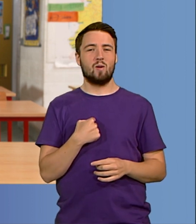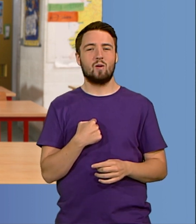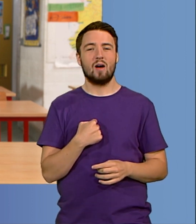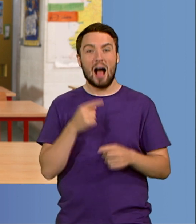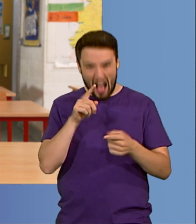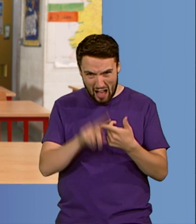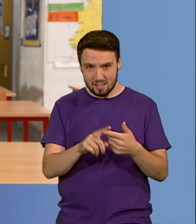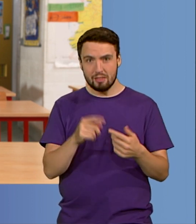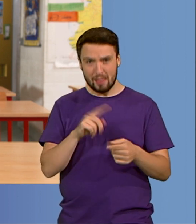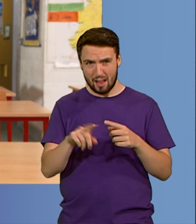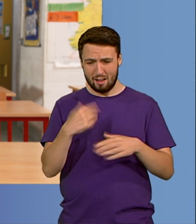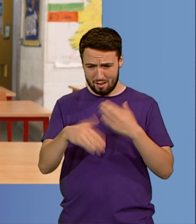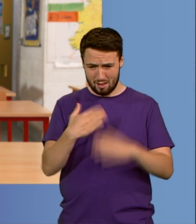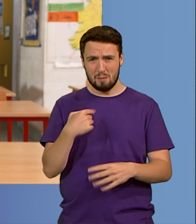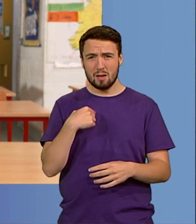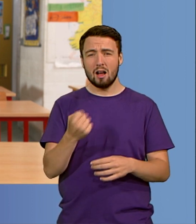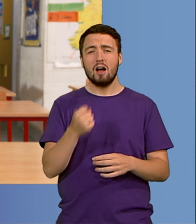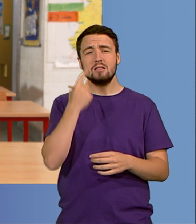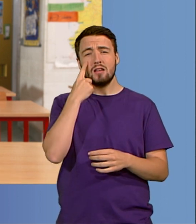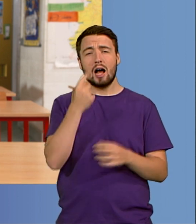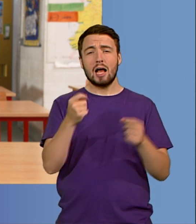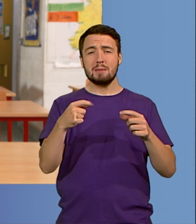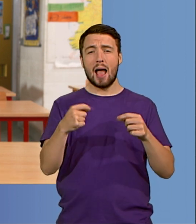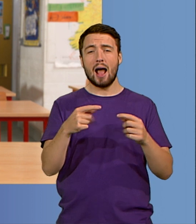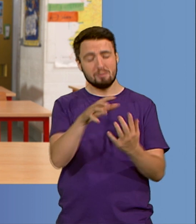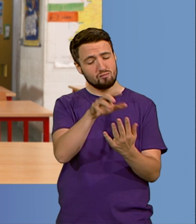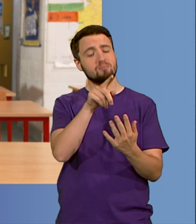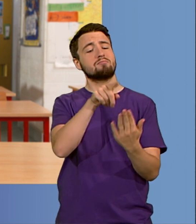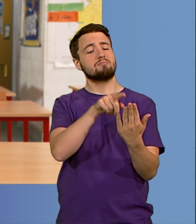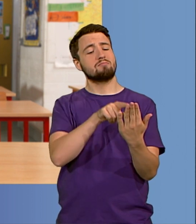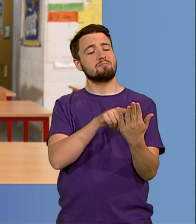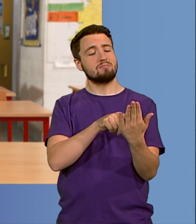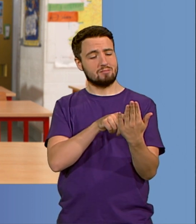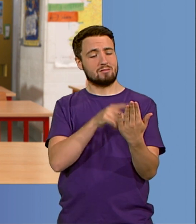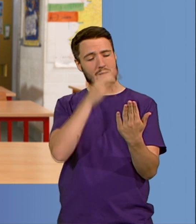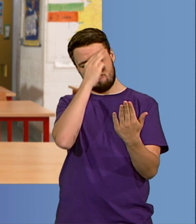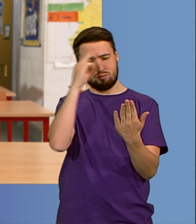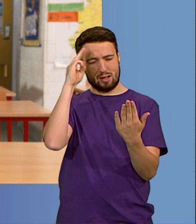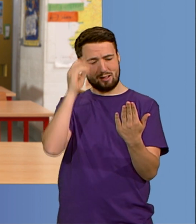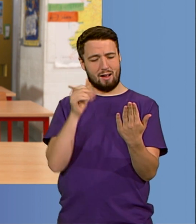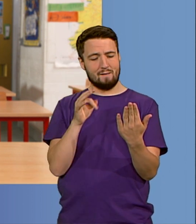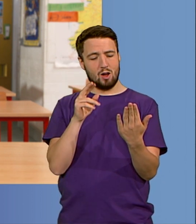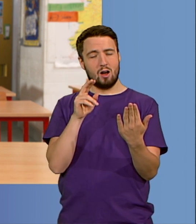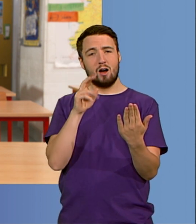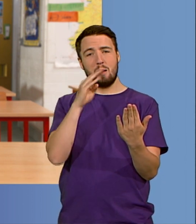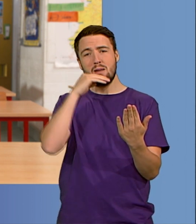President of the United States would like to invite you to the White House. It was President Obama.